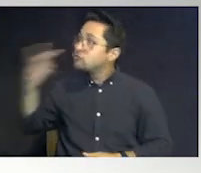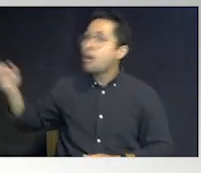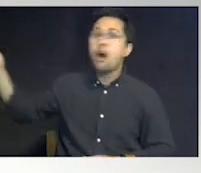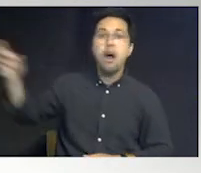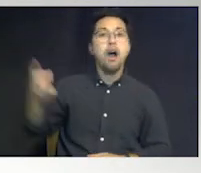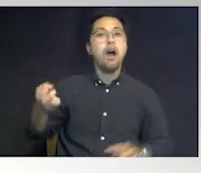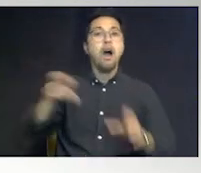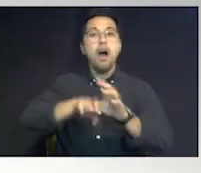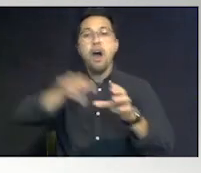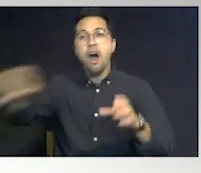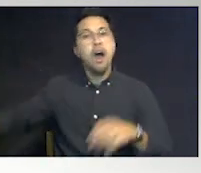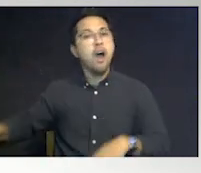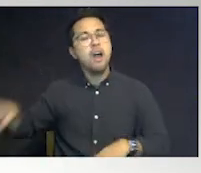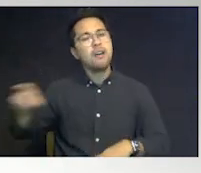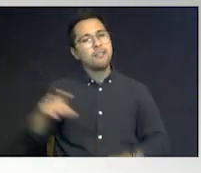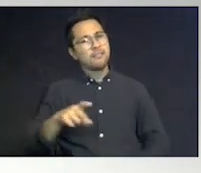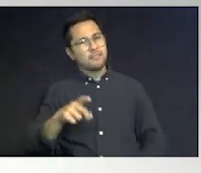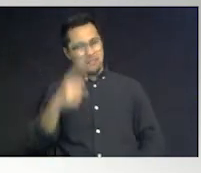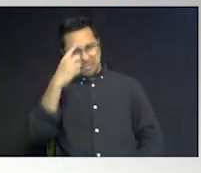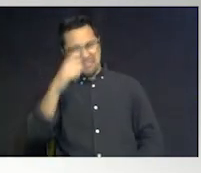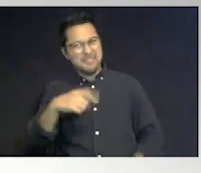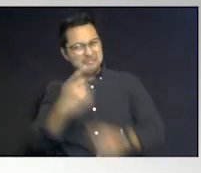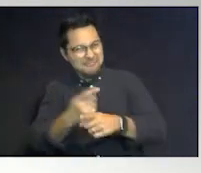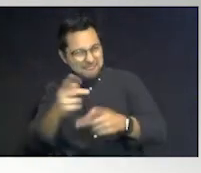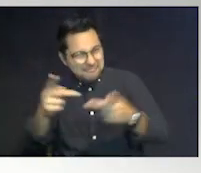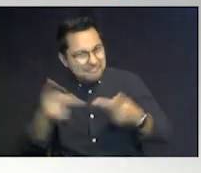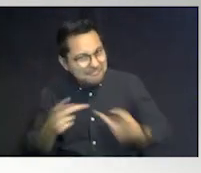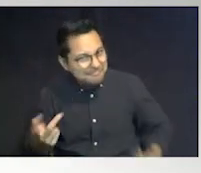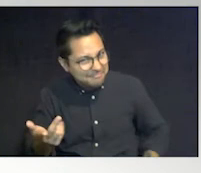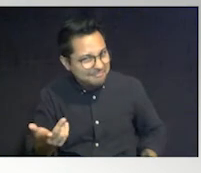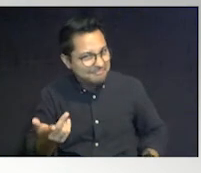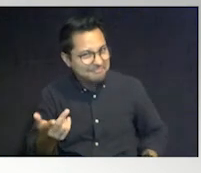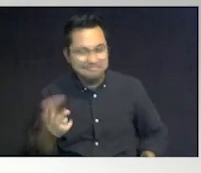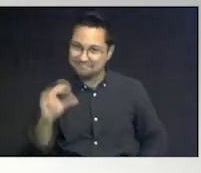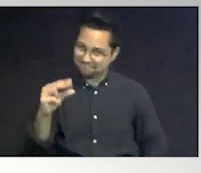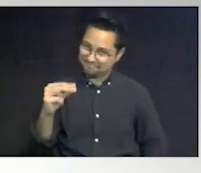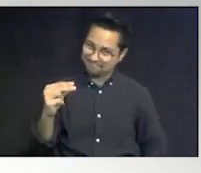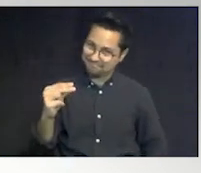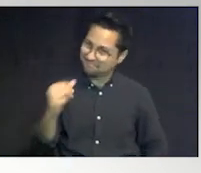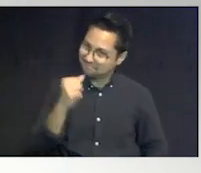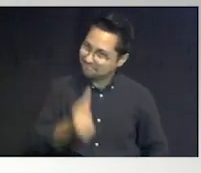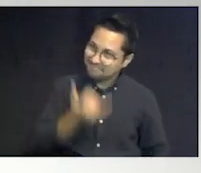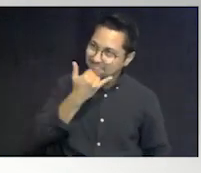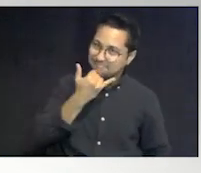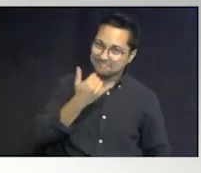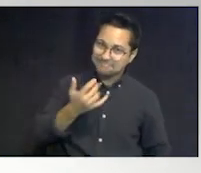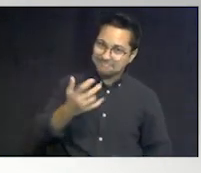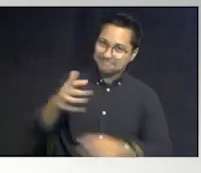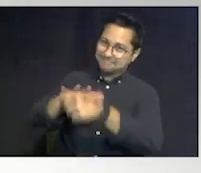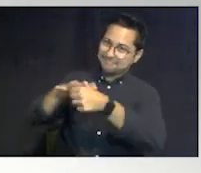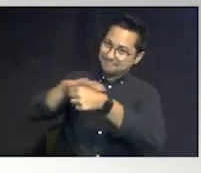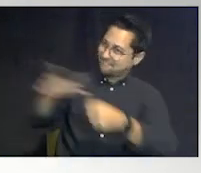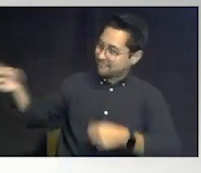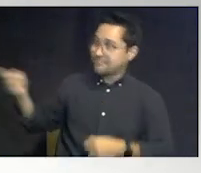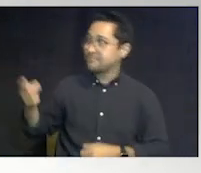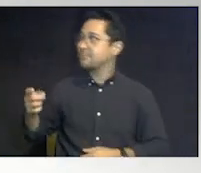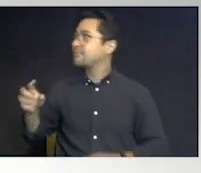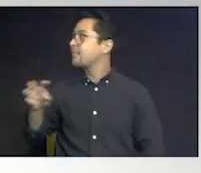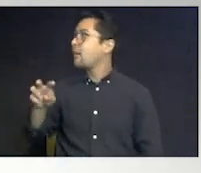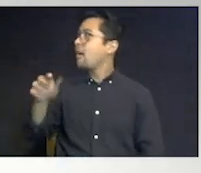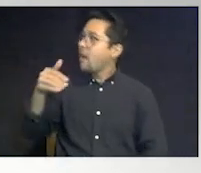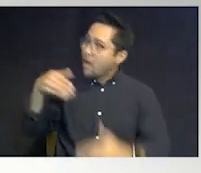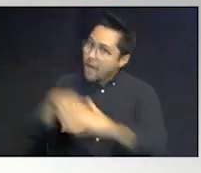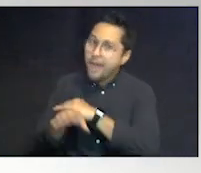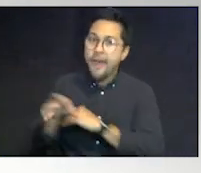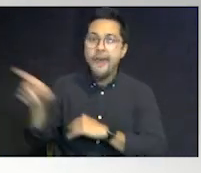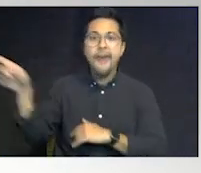save-a-lot, jumped out. What do you think the chances are he's in the right neighborhood? Zilch, zero, nada. He gets out. He goes